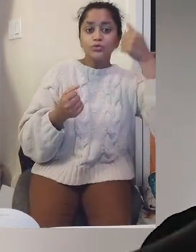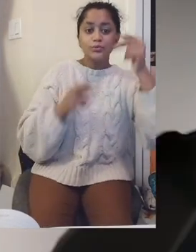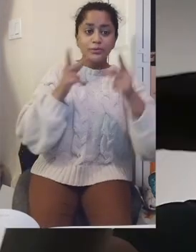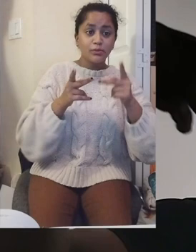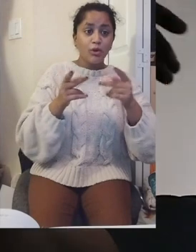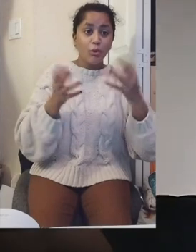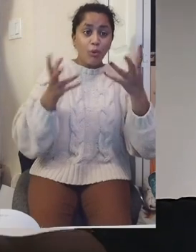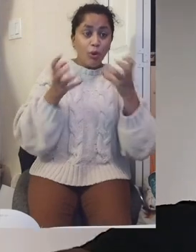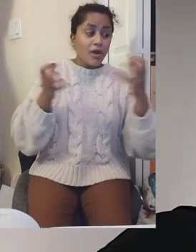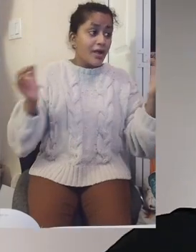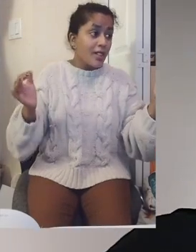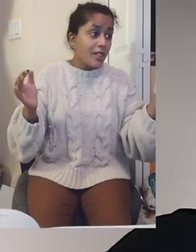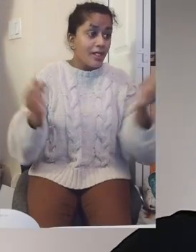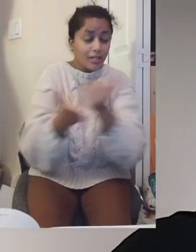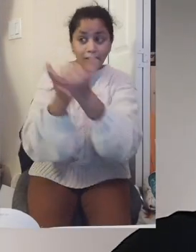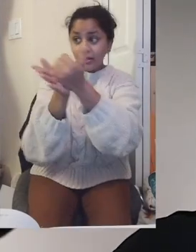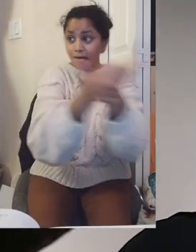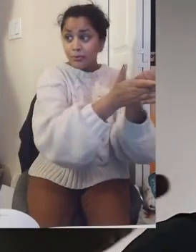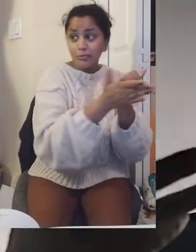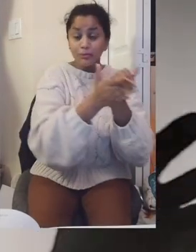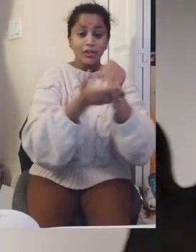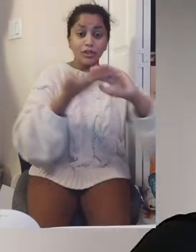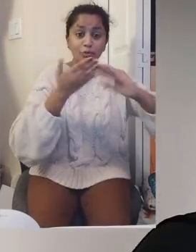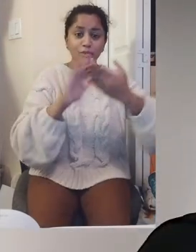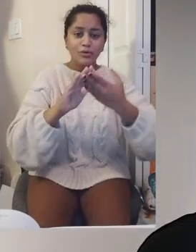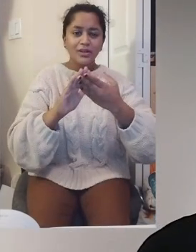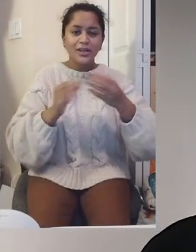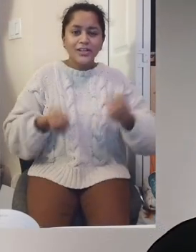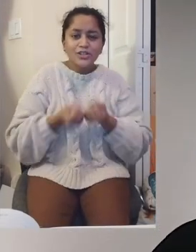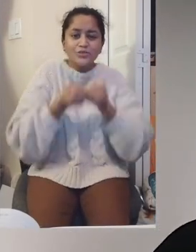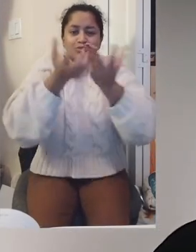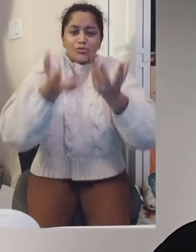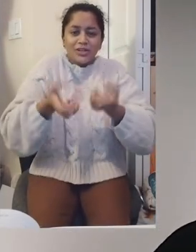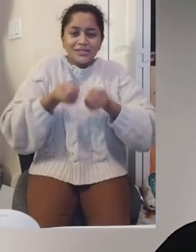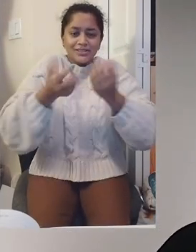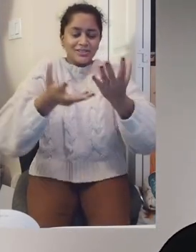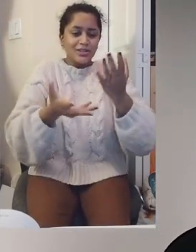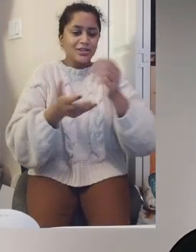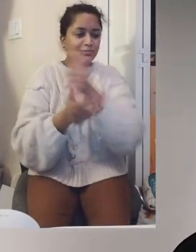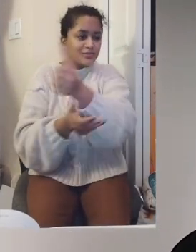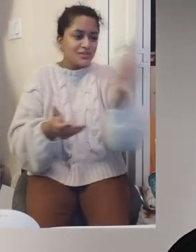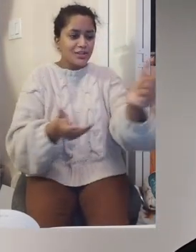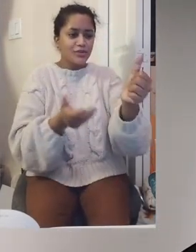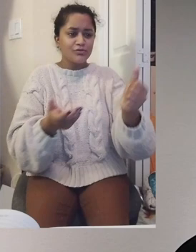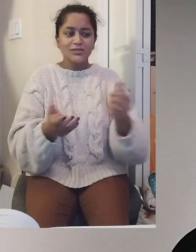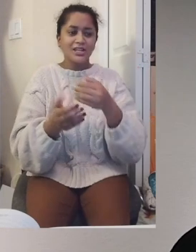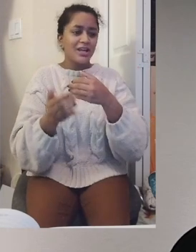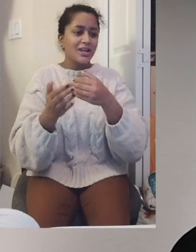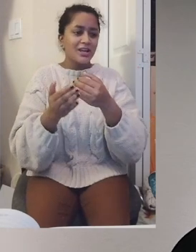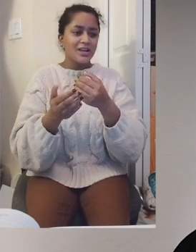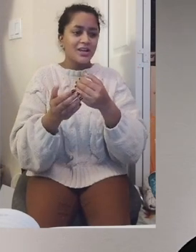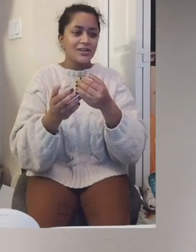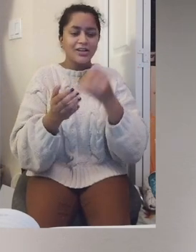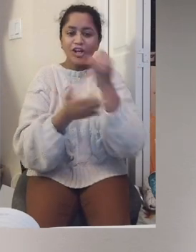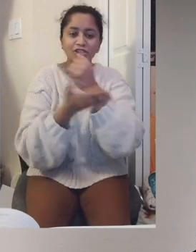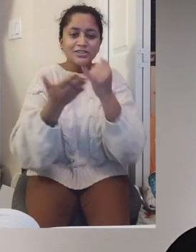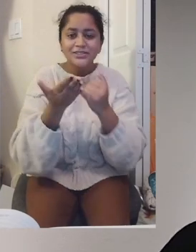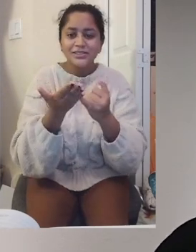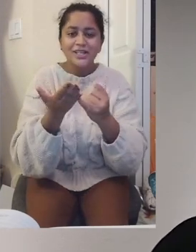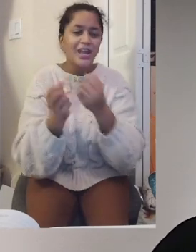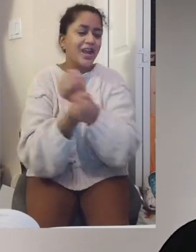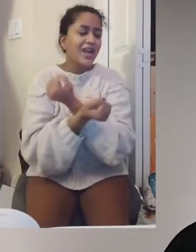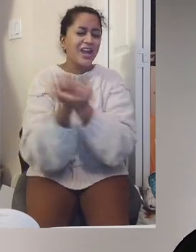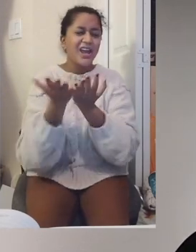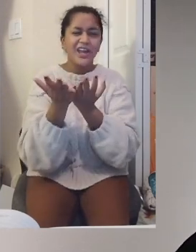our older persons who are involved in community life, that they can express themselves artistically,